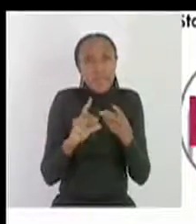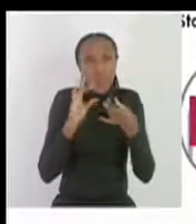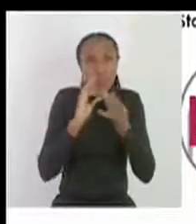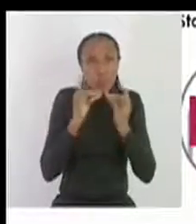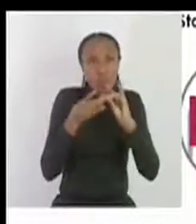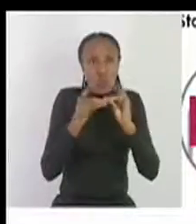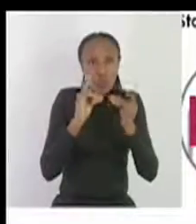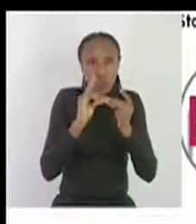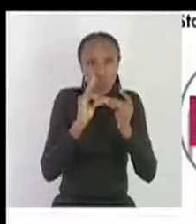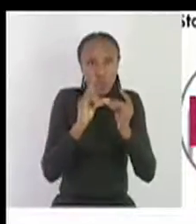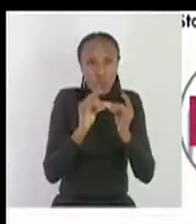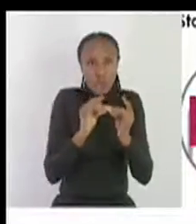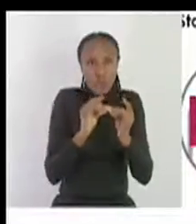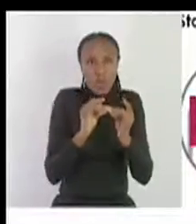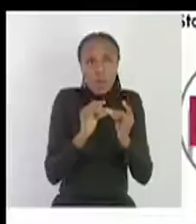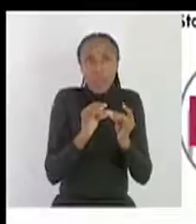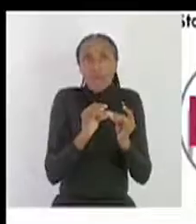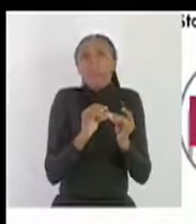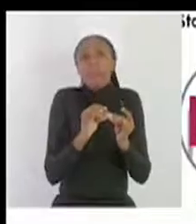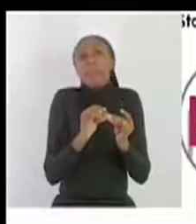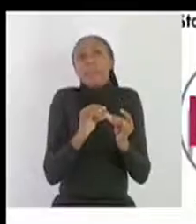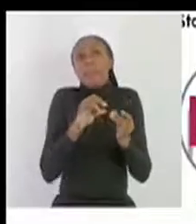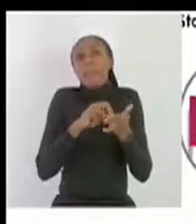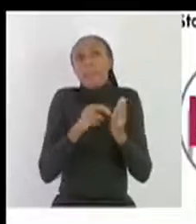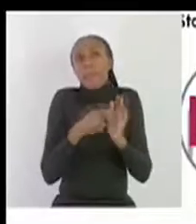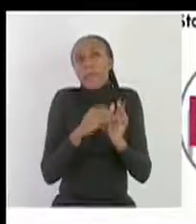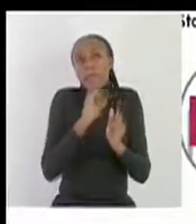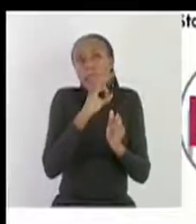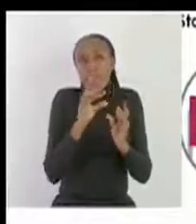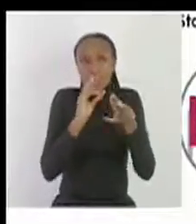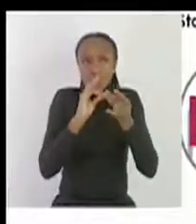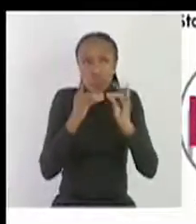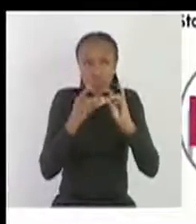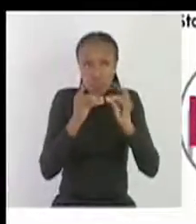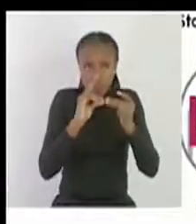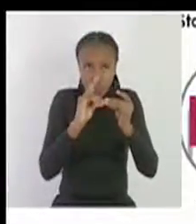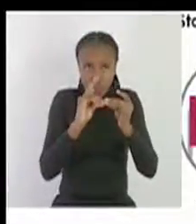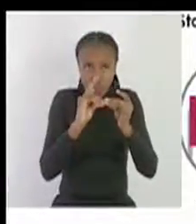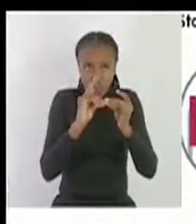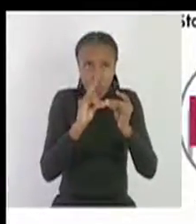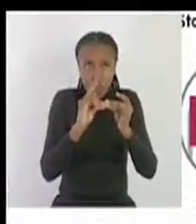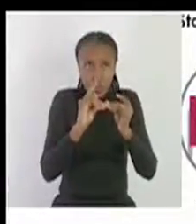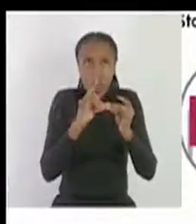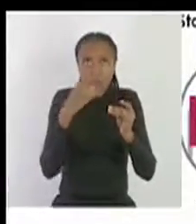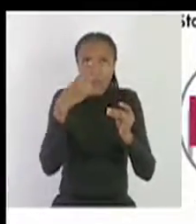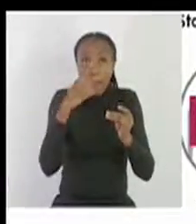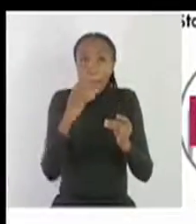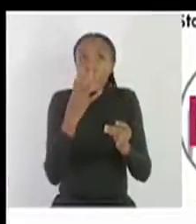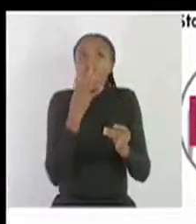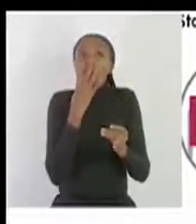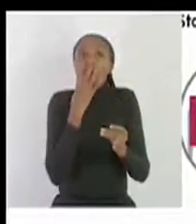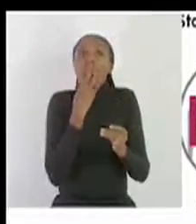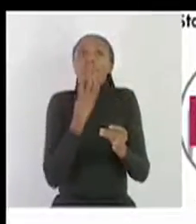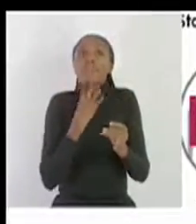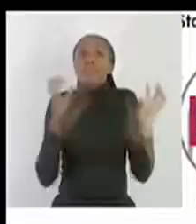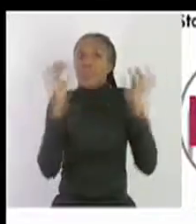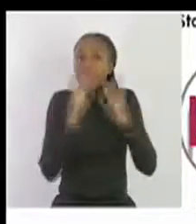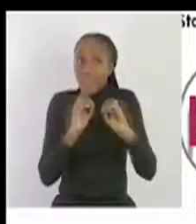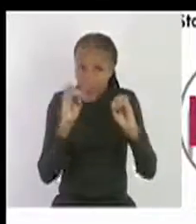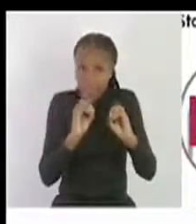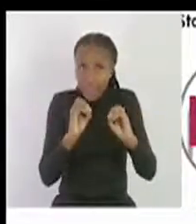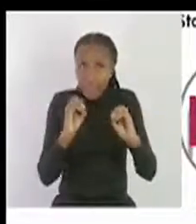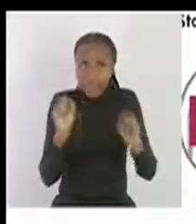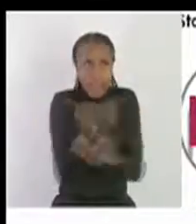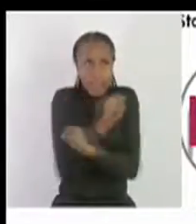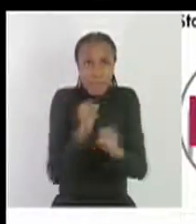kissing each other so meaning that when you are kissing the person or your partners it doesn't transmit HIV or to or to say the